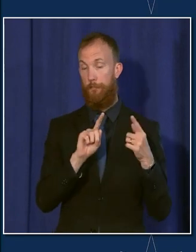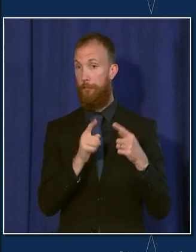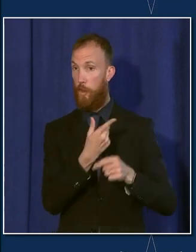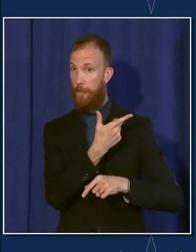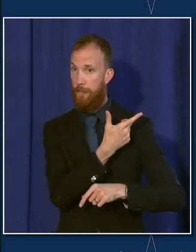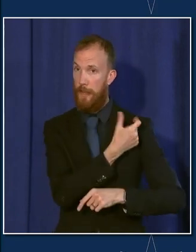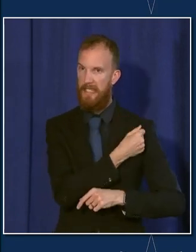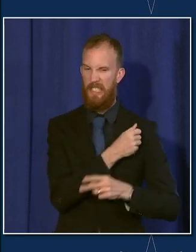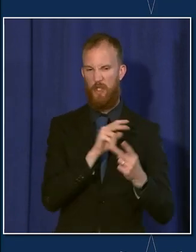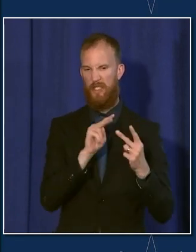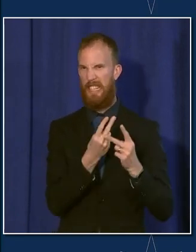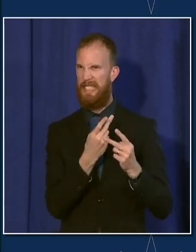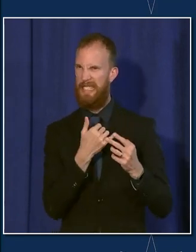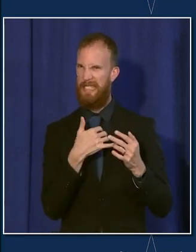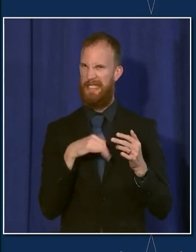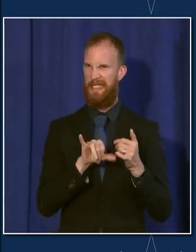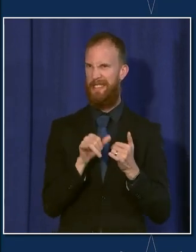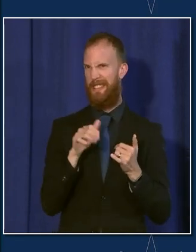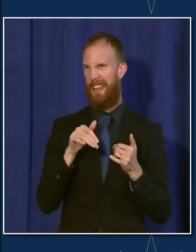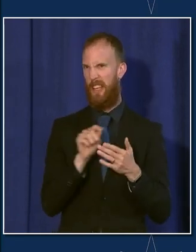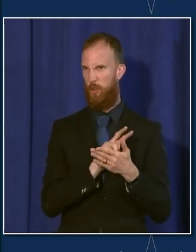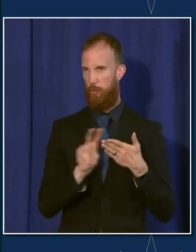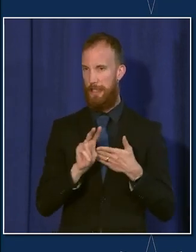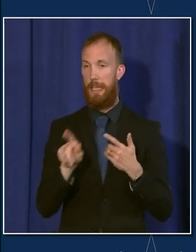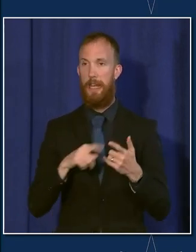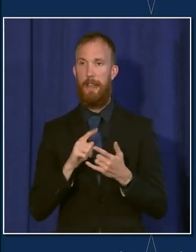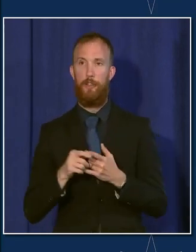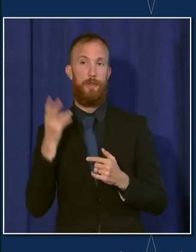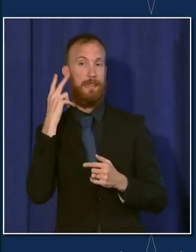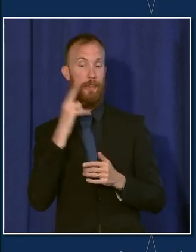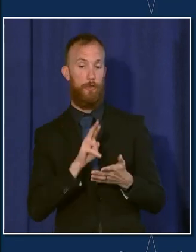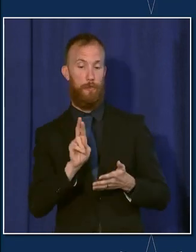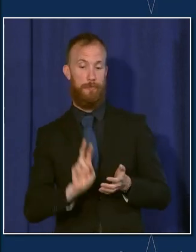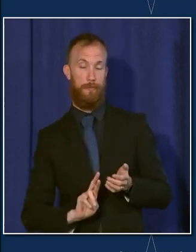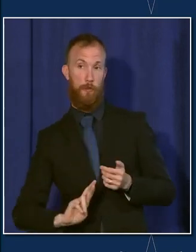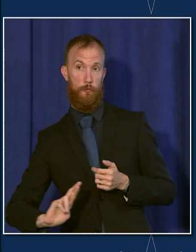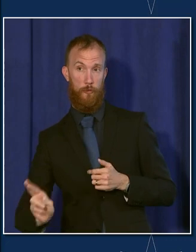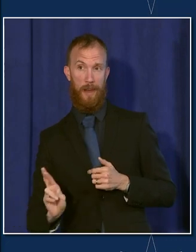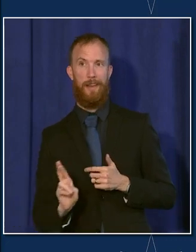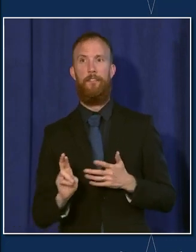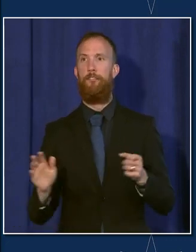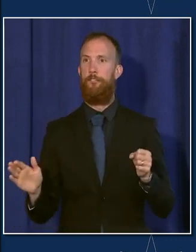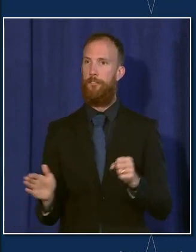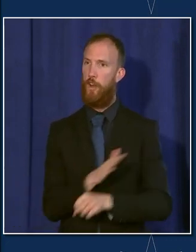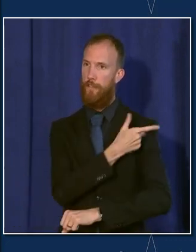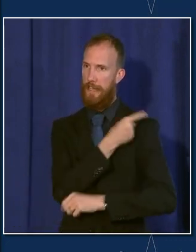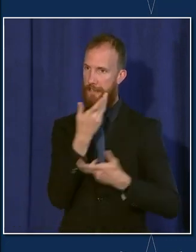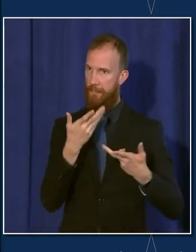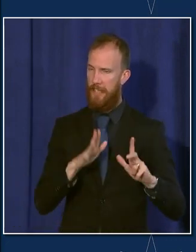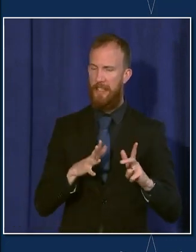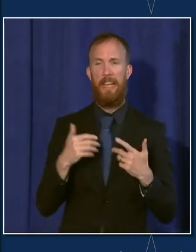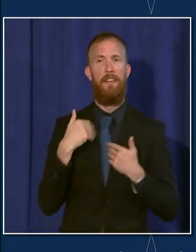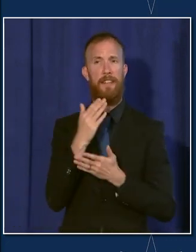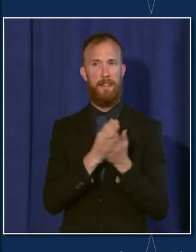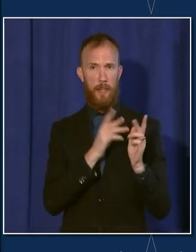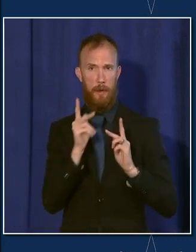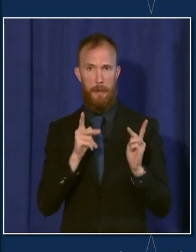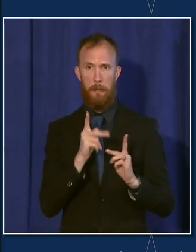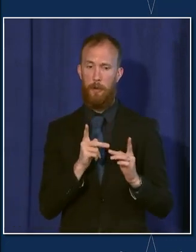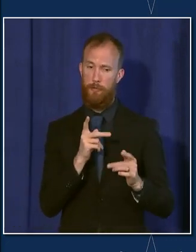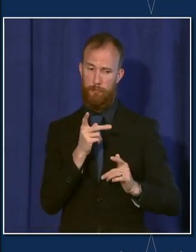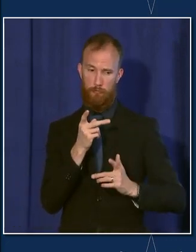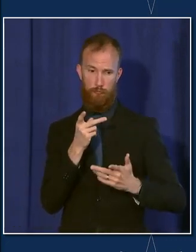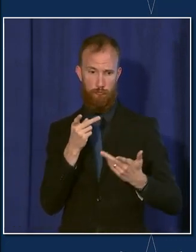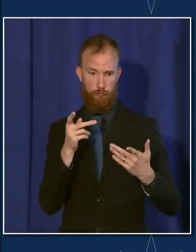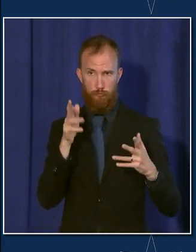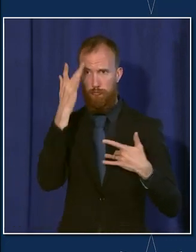you what you're seeing there is some breakthrough cases for sure. But we are broadly speaking still 99.7